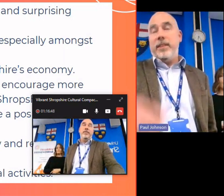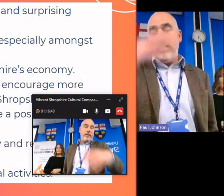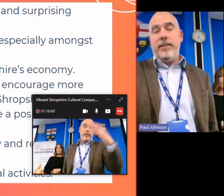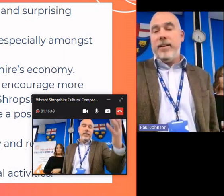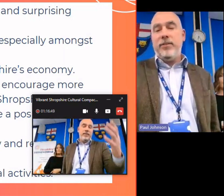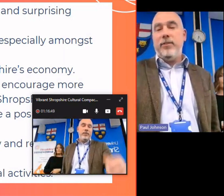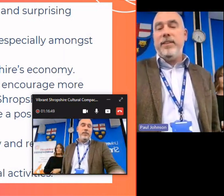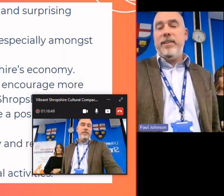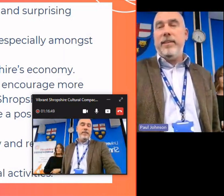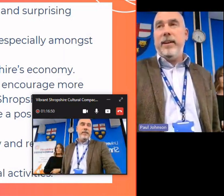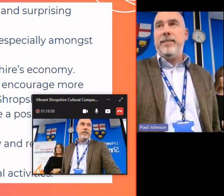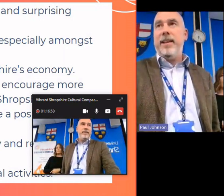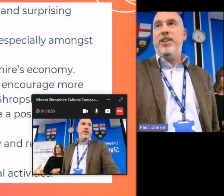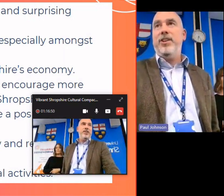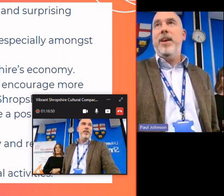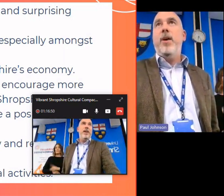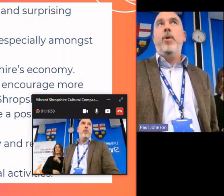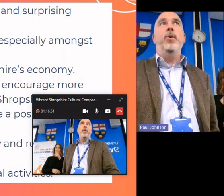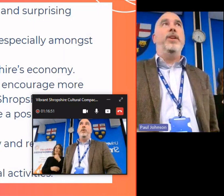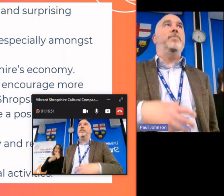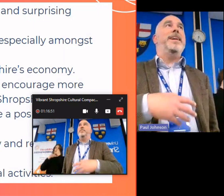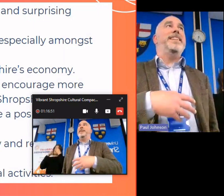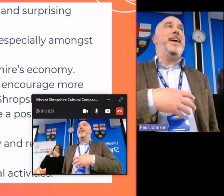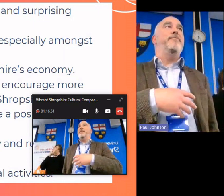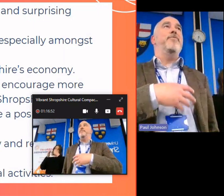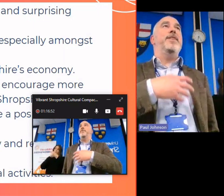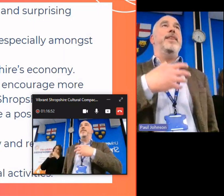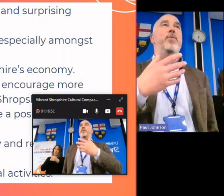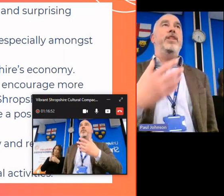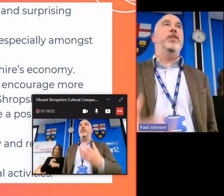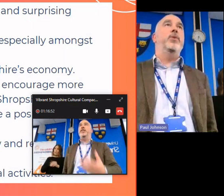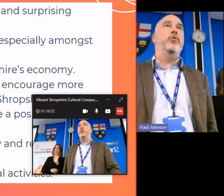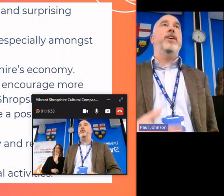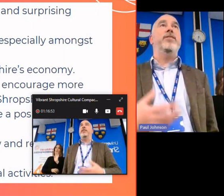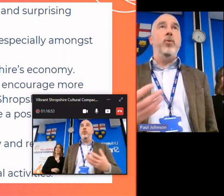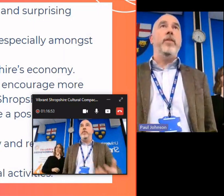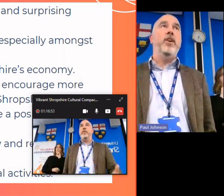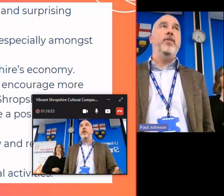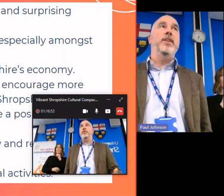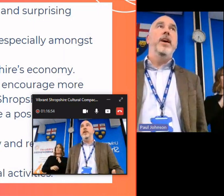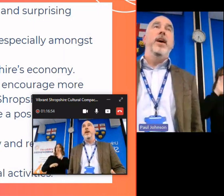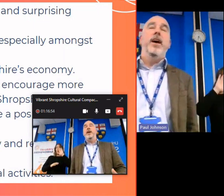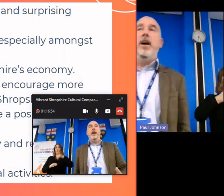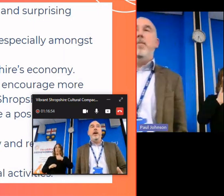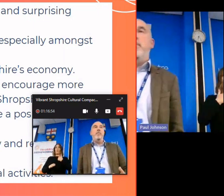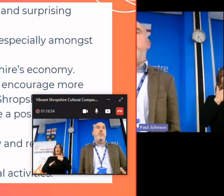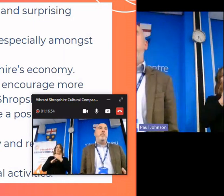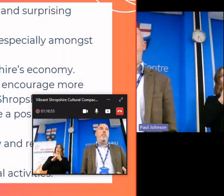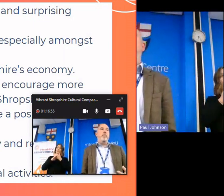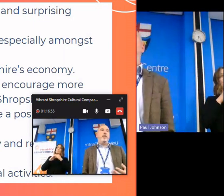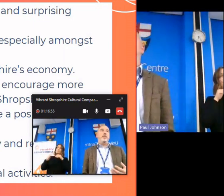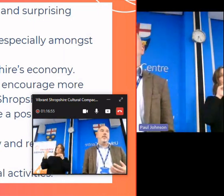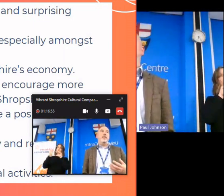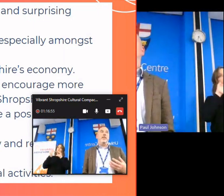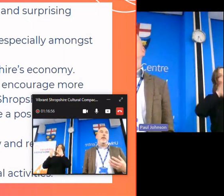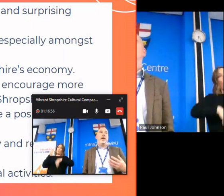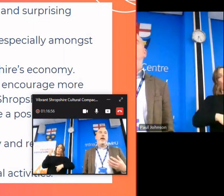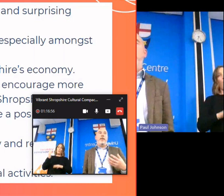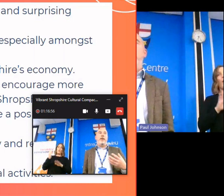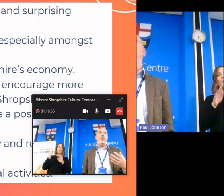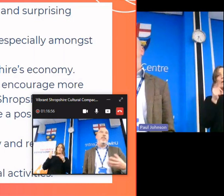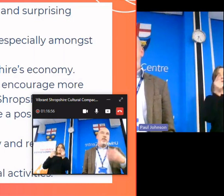obviously aren't sort of considered in isolation we wouldn't expect everything we do to address all of those um but